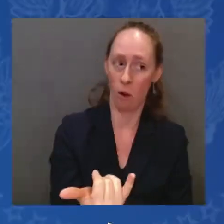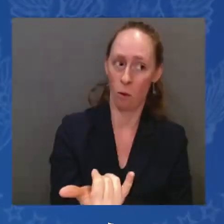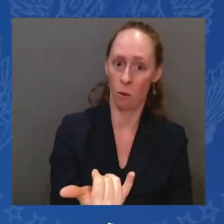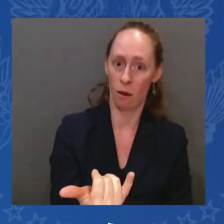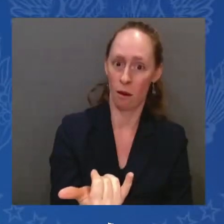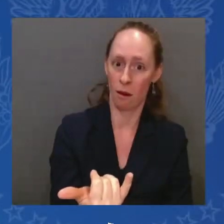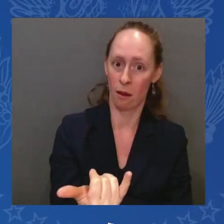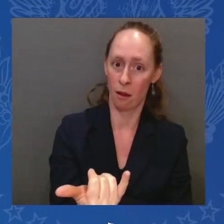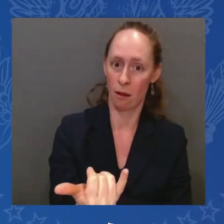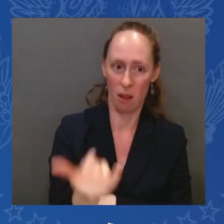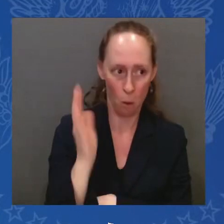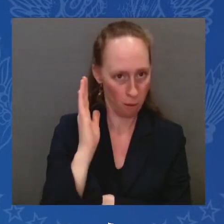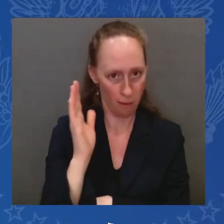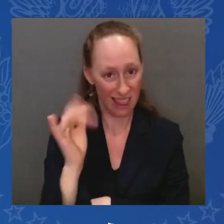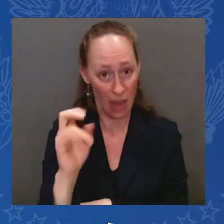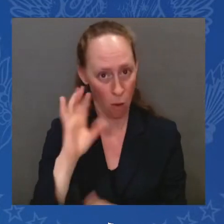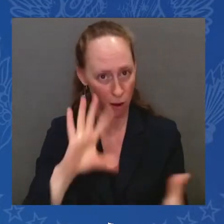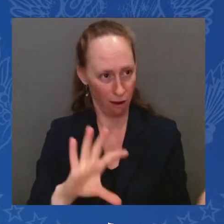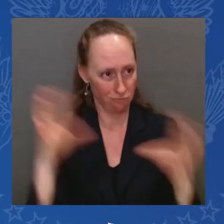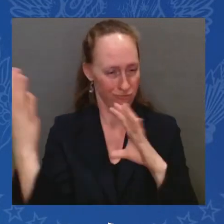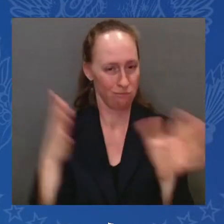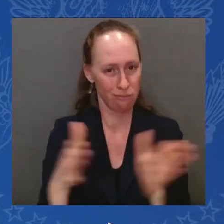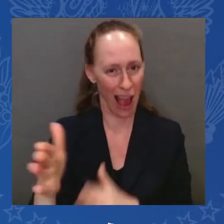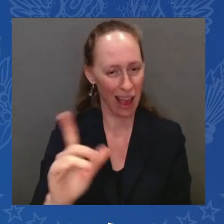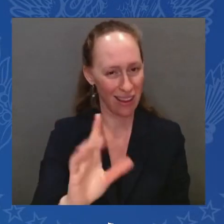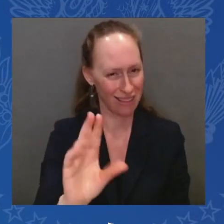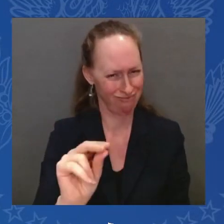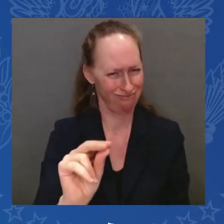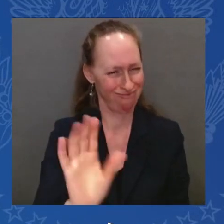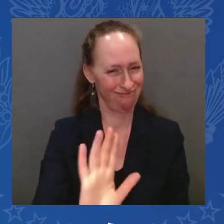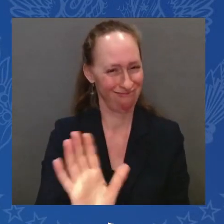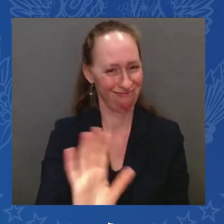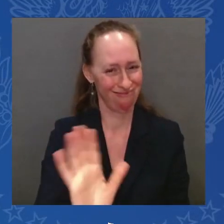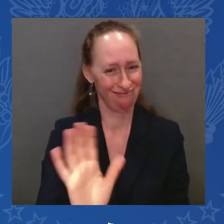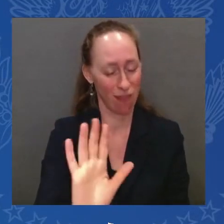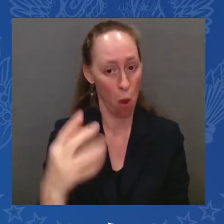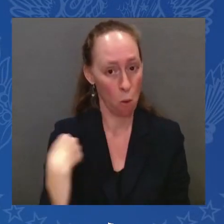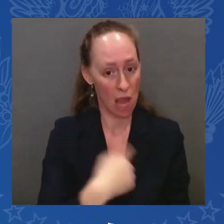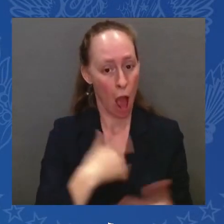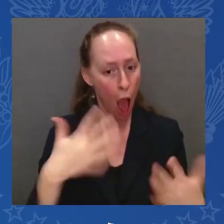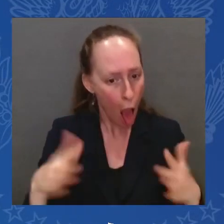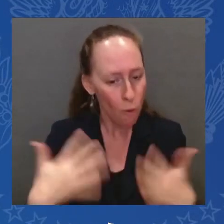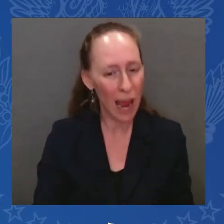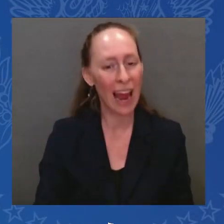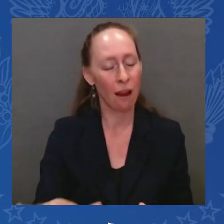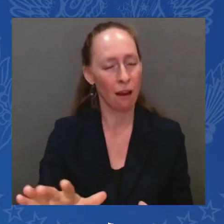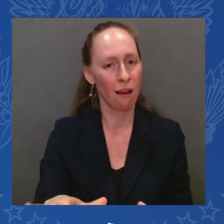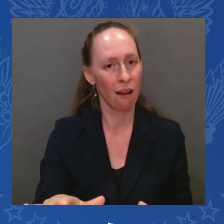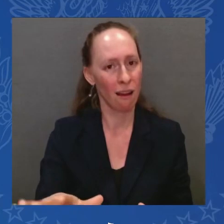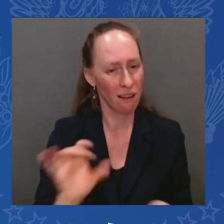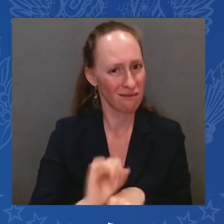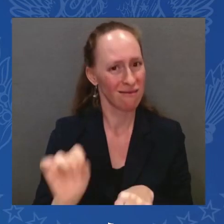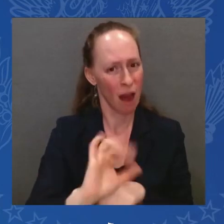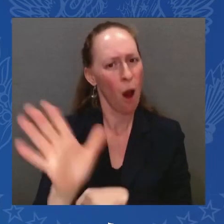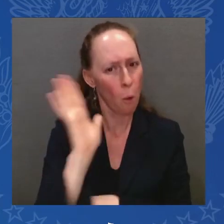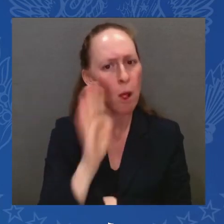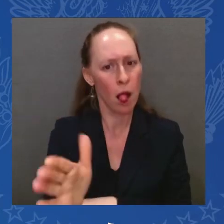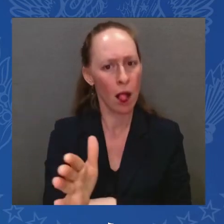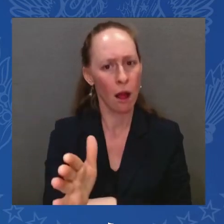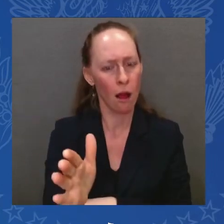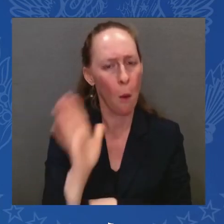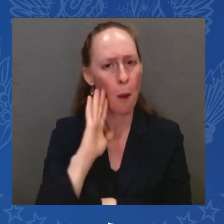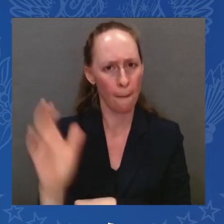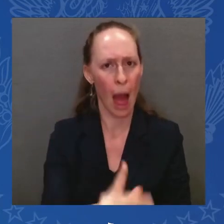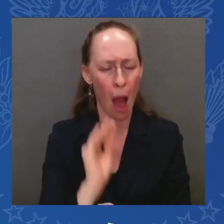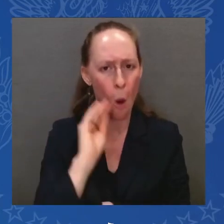doing. I have not given up hope on bringing these folks home. But the idea that I'm going to stand here before you and tell you